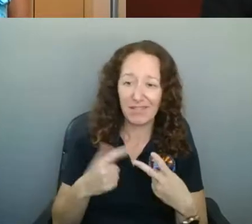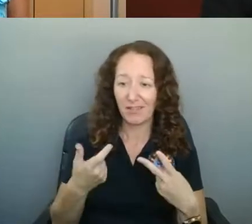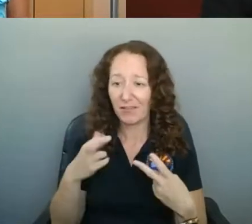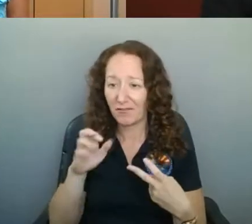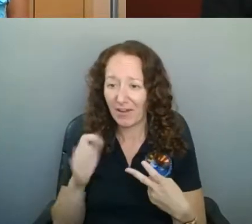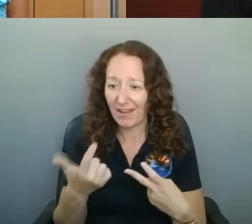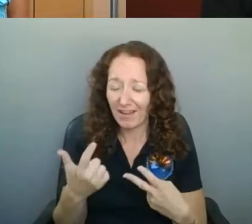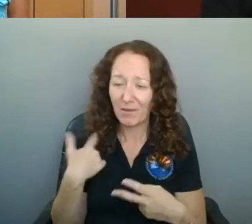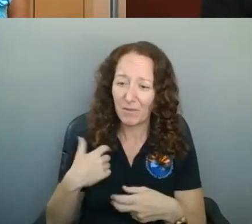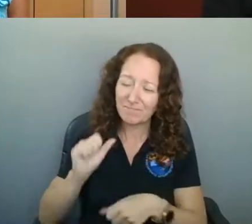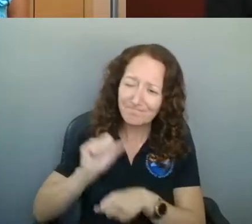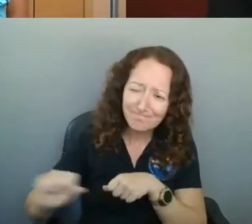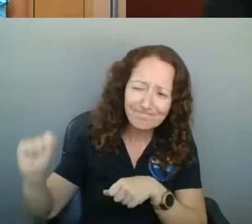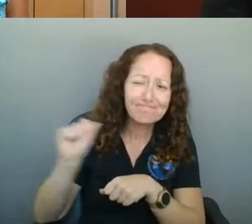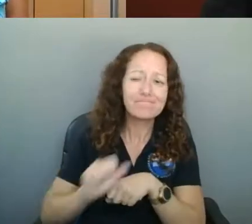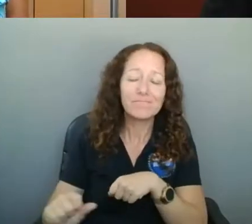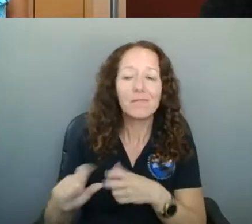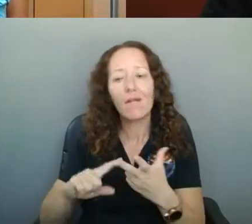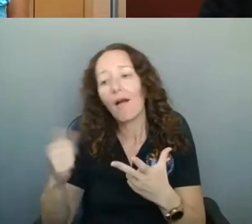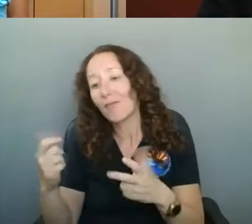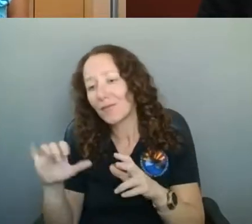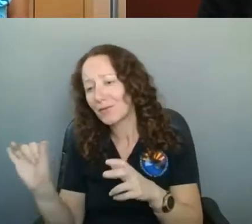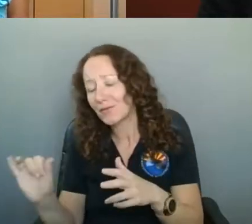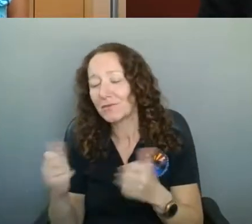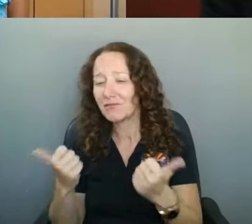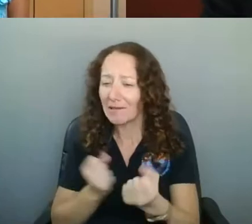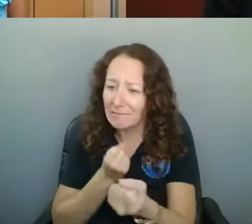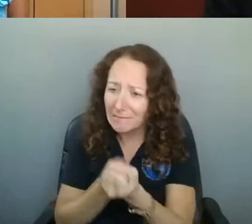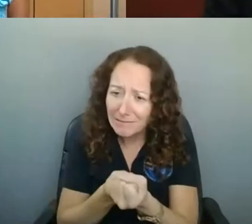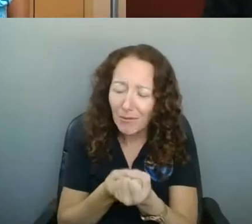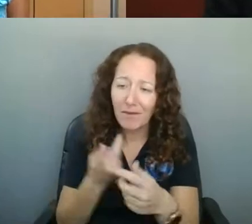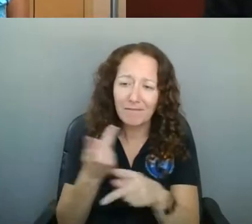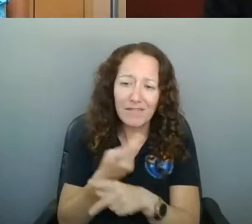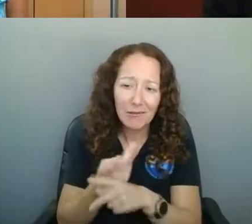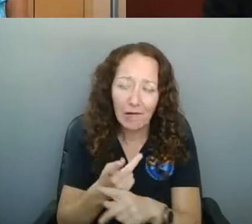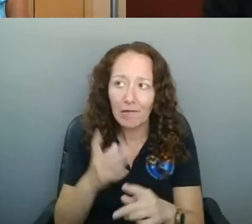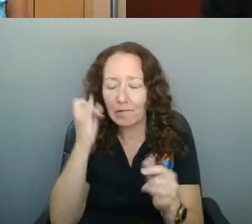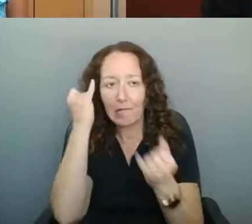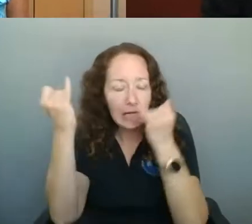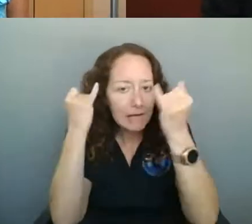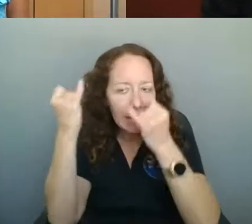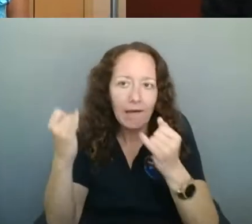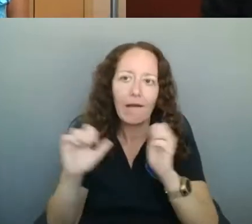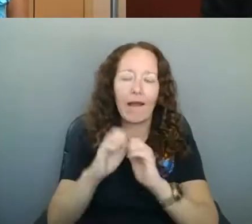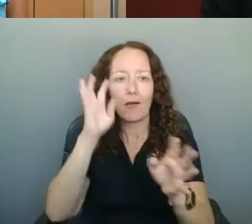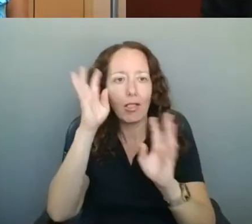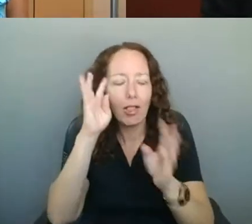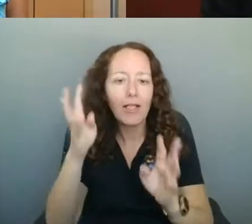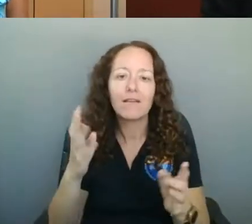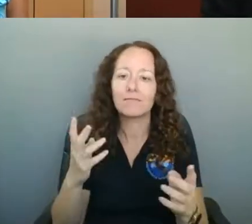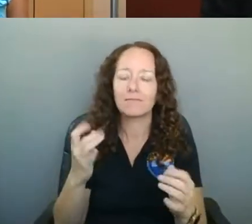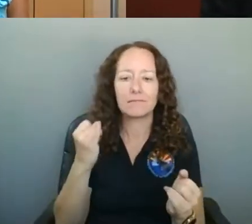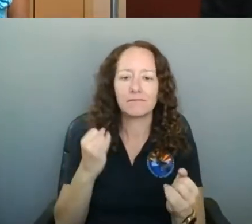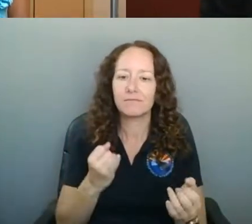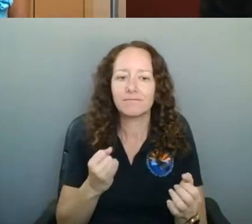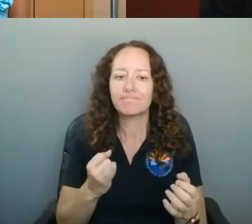support you through this and try to troubleshoot ways. I think we're all willing to work with you and try to see it